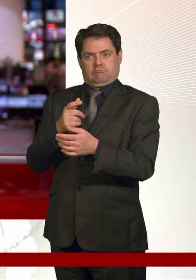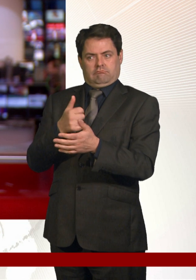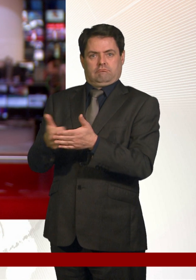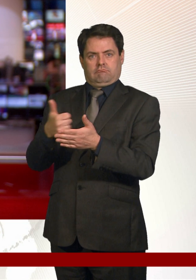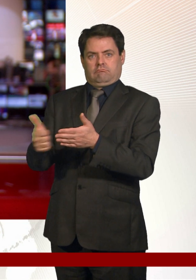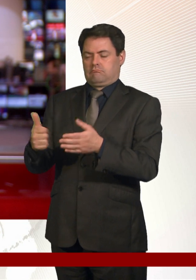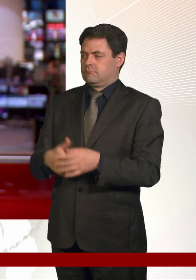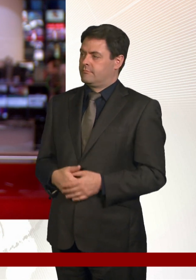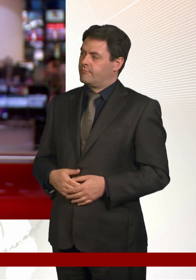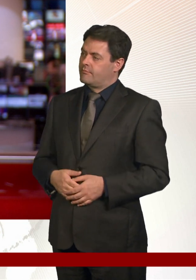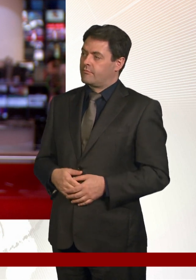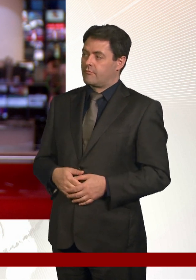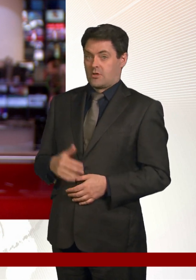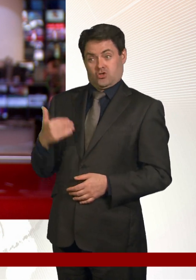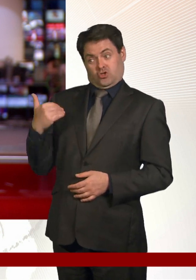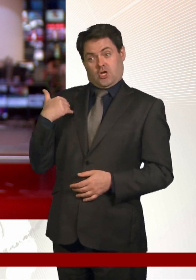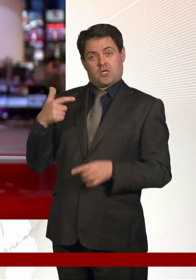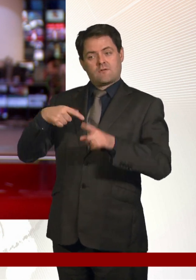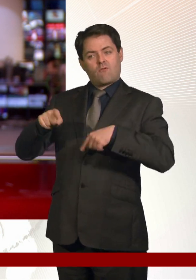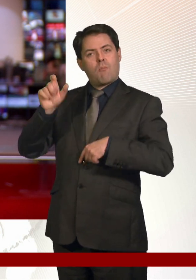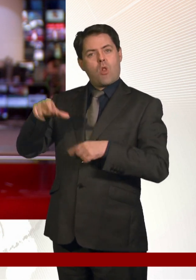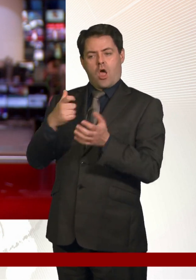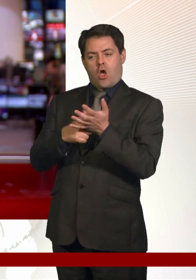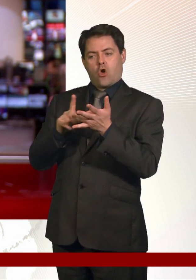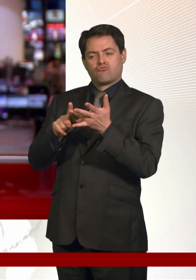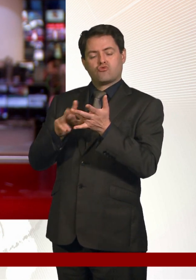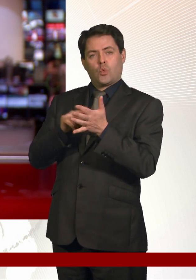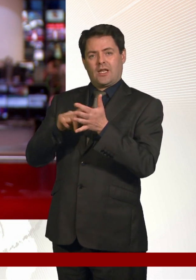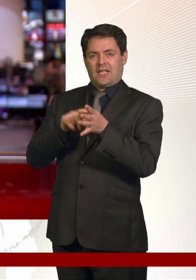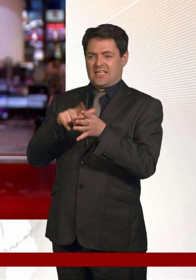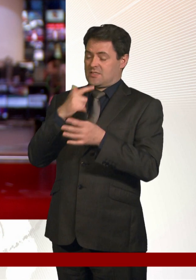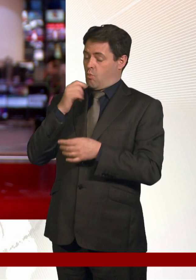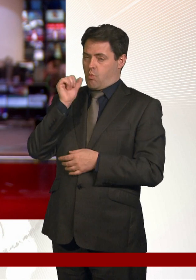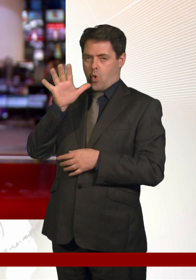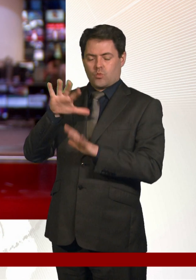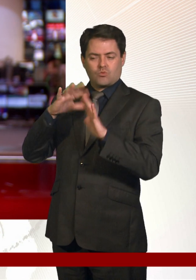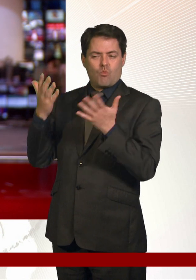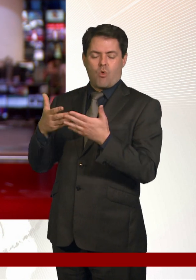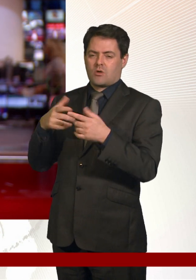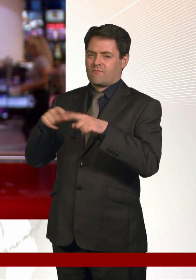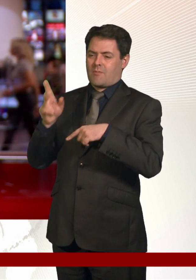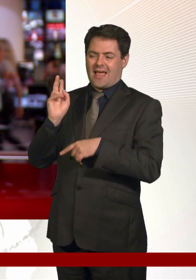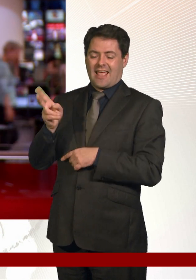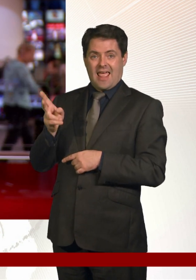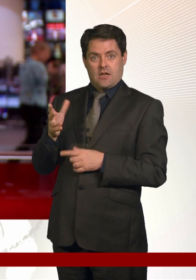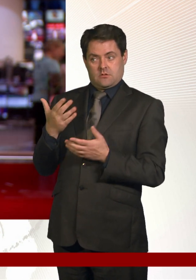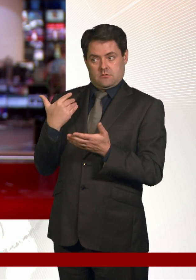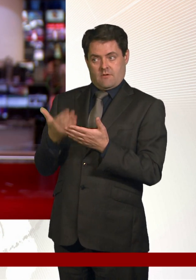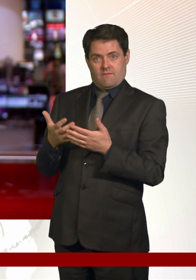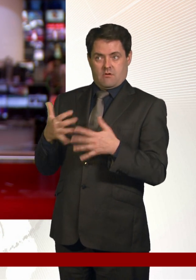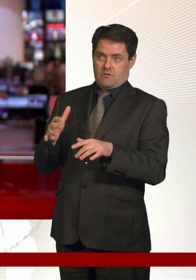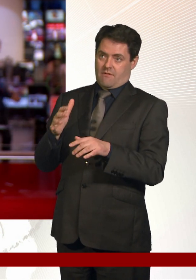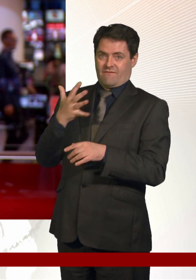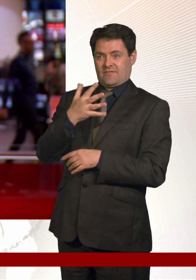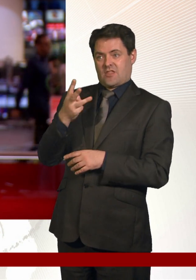Wayne Rooney has just announced his retirement from international football. The Everton striker is England's all-time leading scorer with